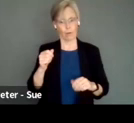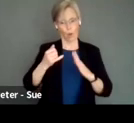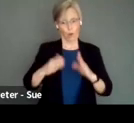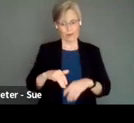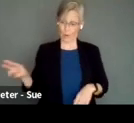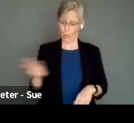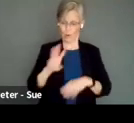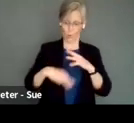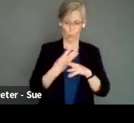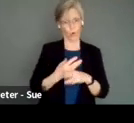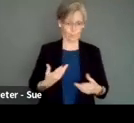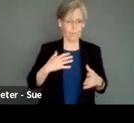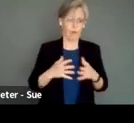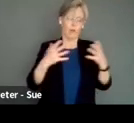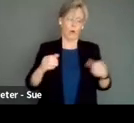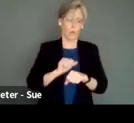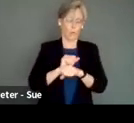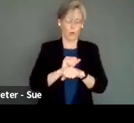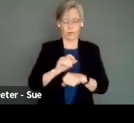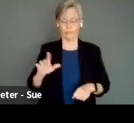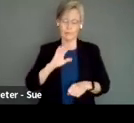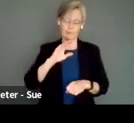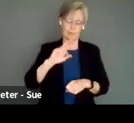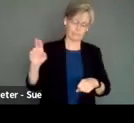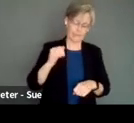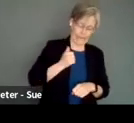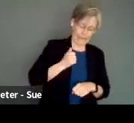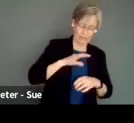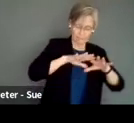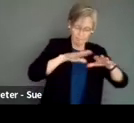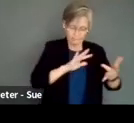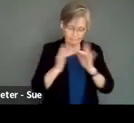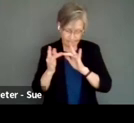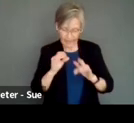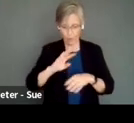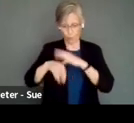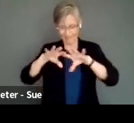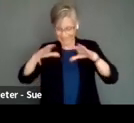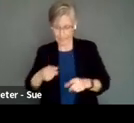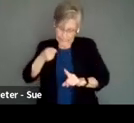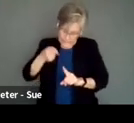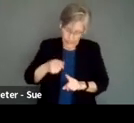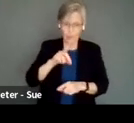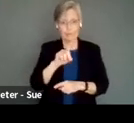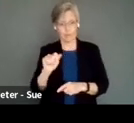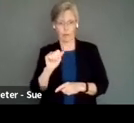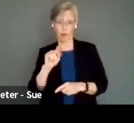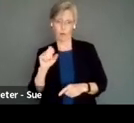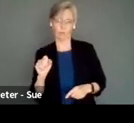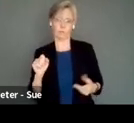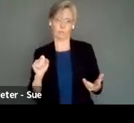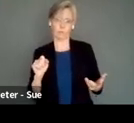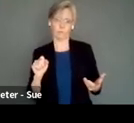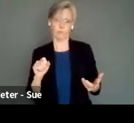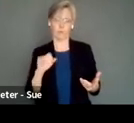world. So I've done a lot of work in national networking and international networking. And this is just specific to disability arts. doesn't include, which does